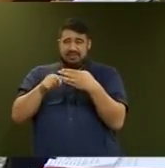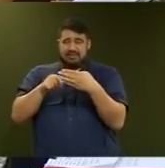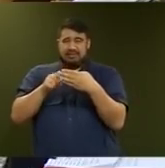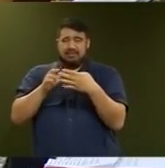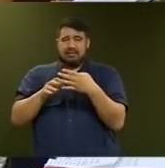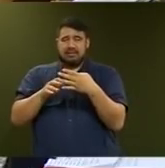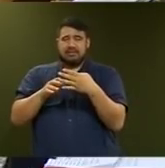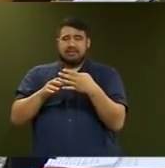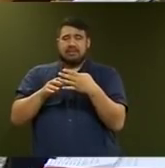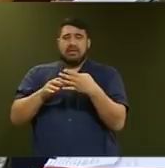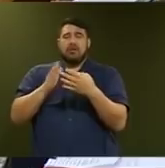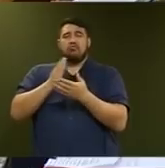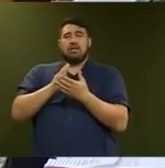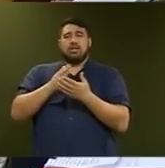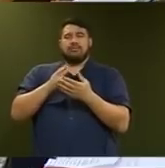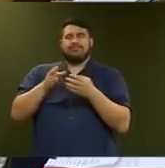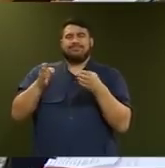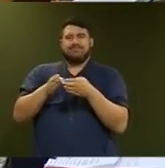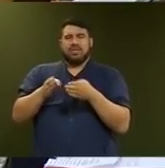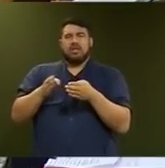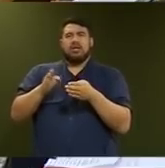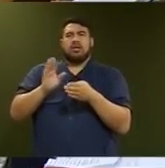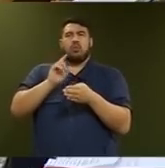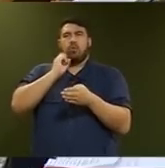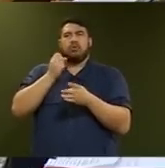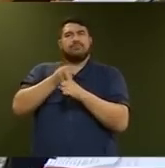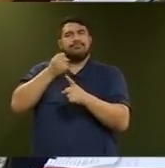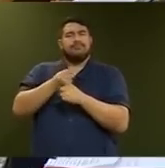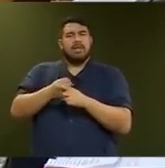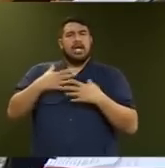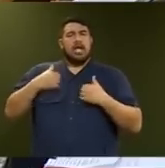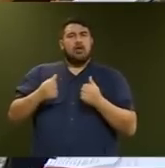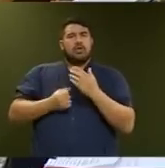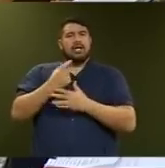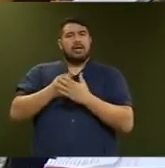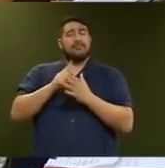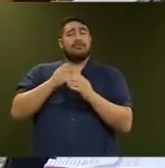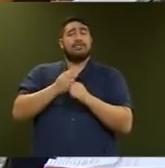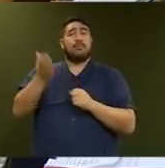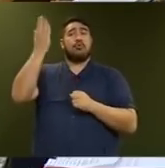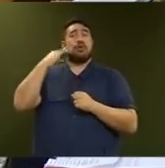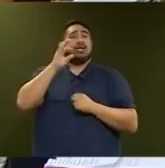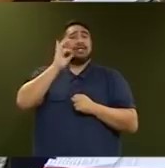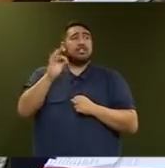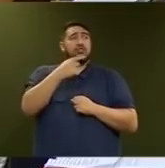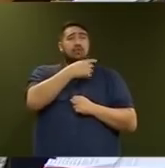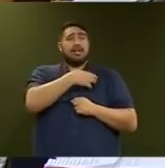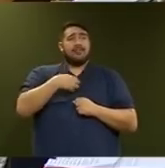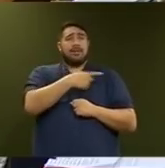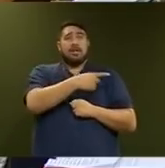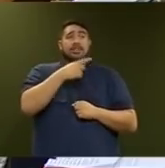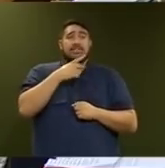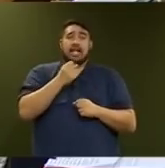produce best outcomes for New Zealanders. To use some of the examples in the targets of the former National Government, we have targets for childhood